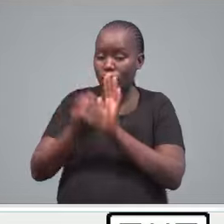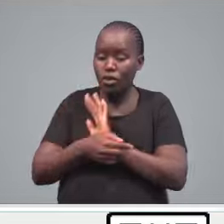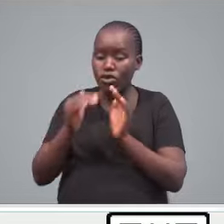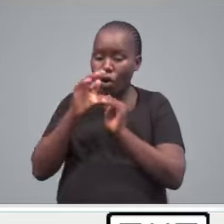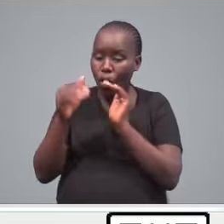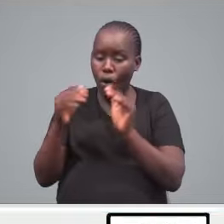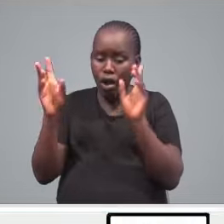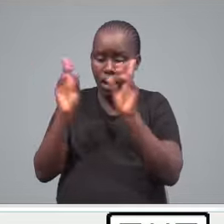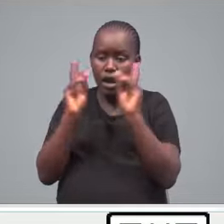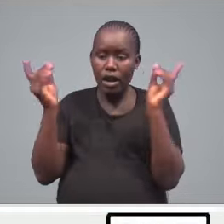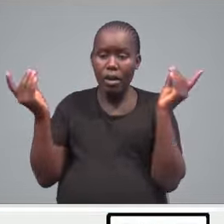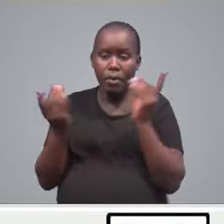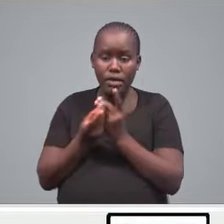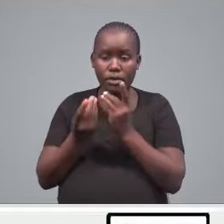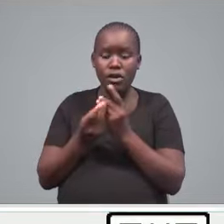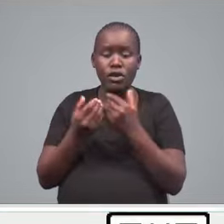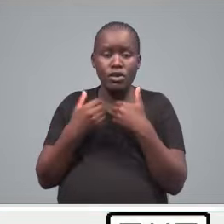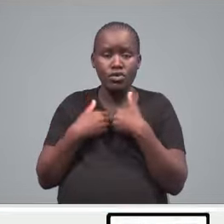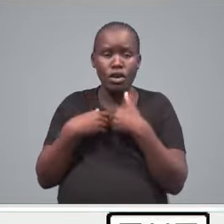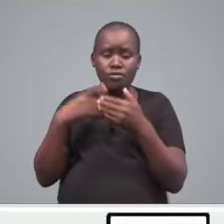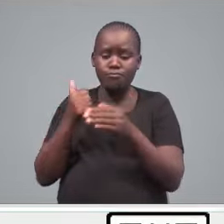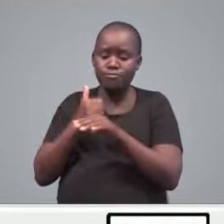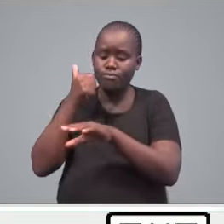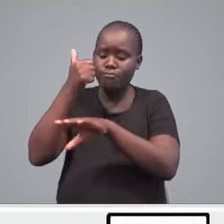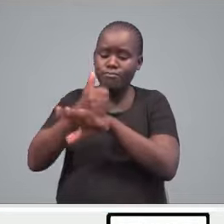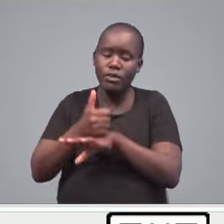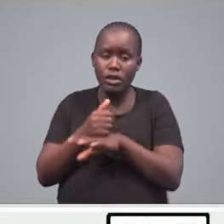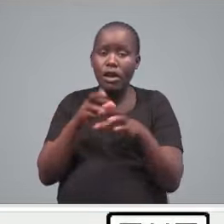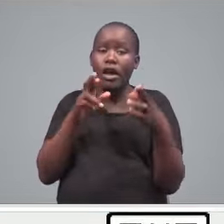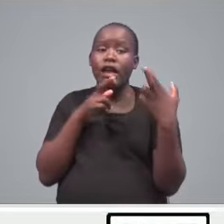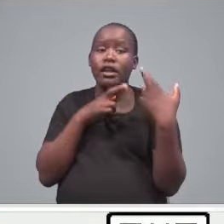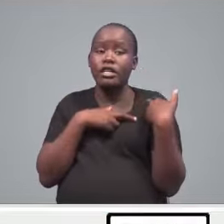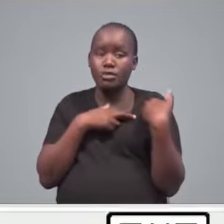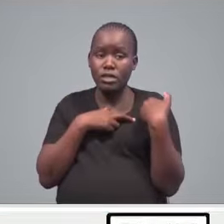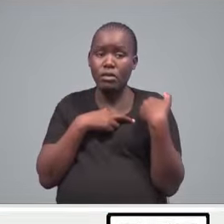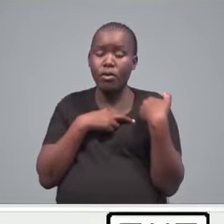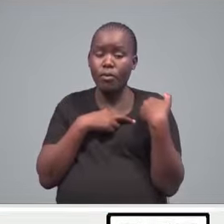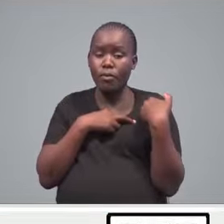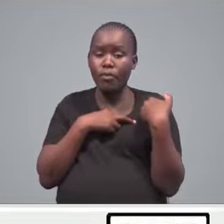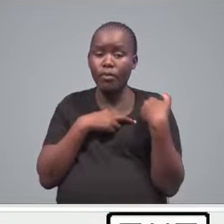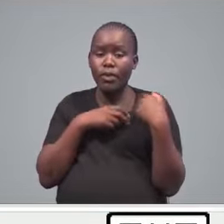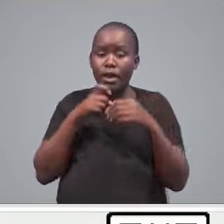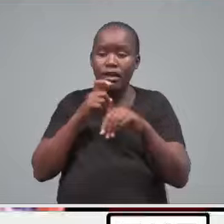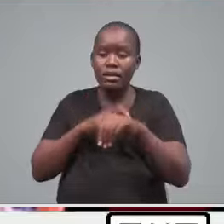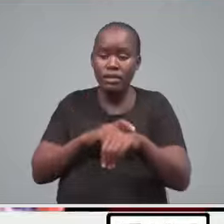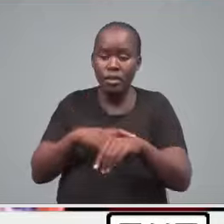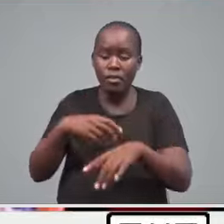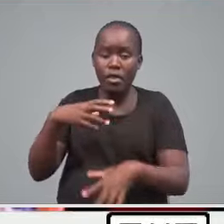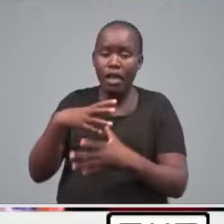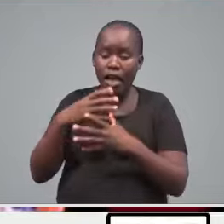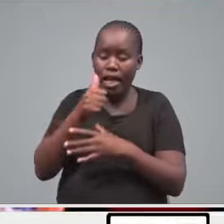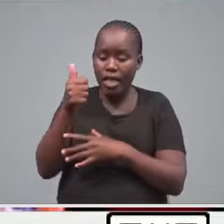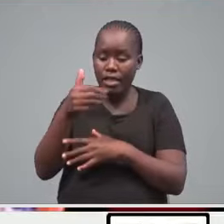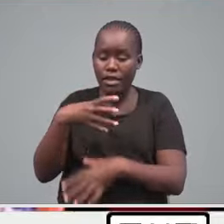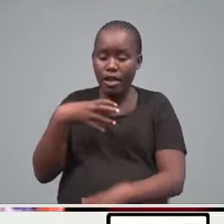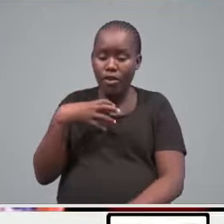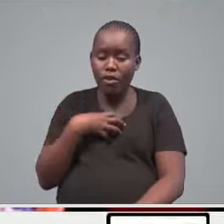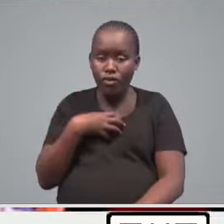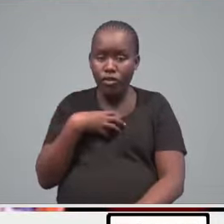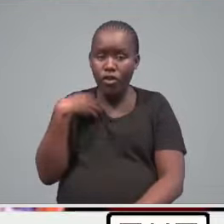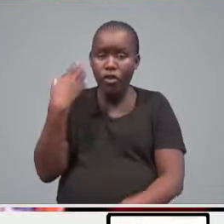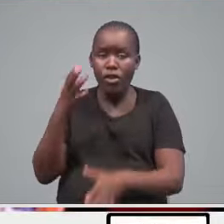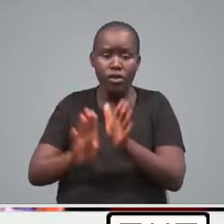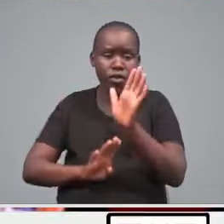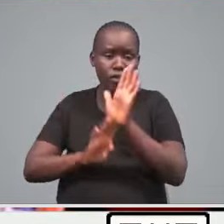to appoint responsible officers to oversee their respective departments during their leave period. These developments,